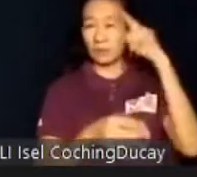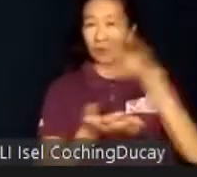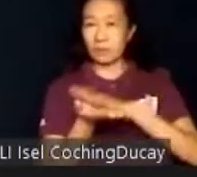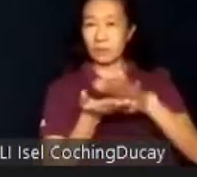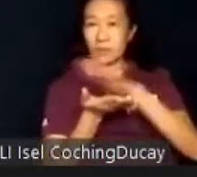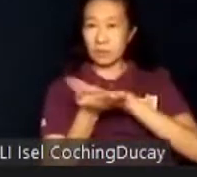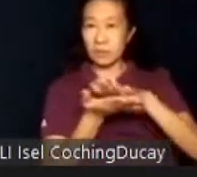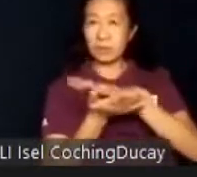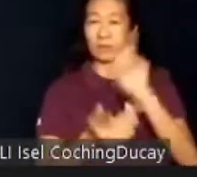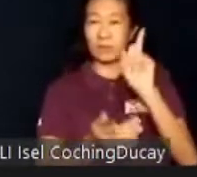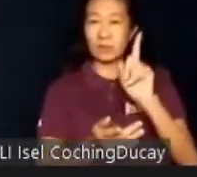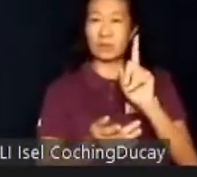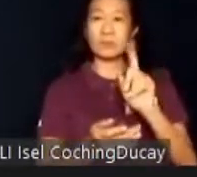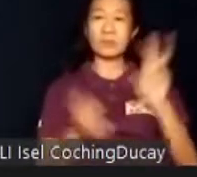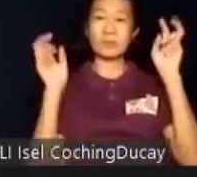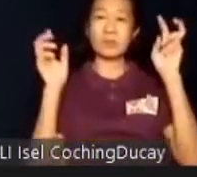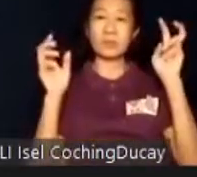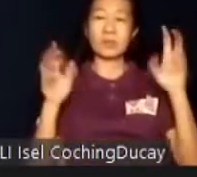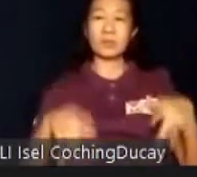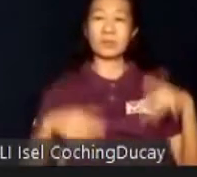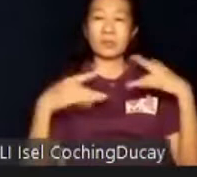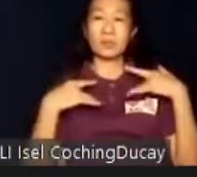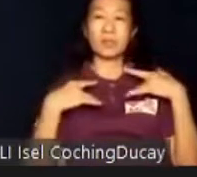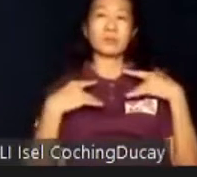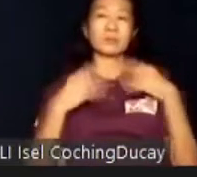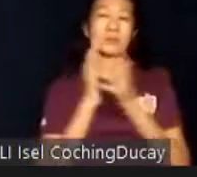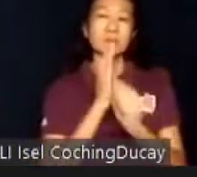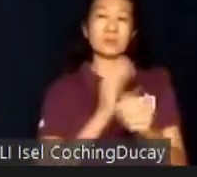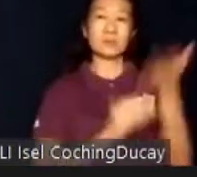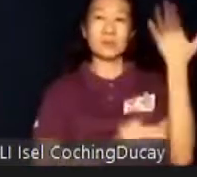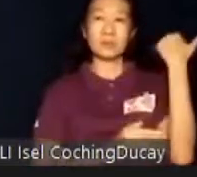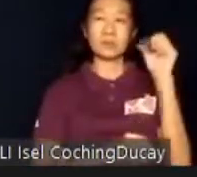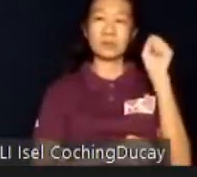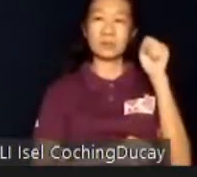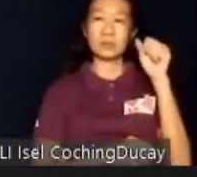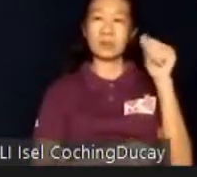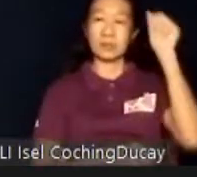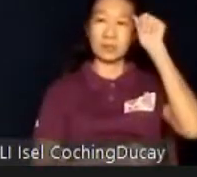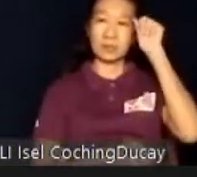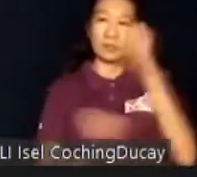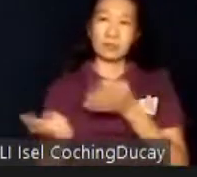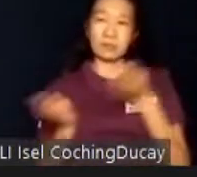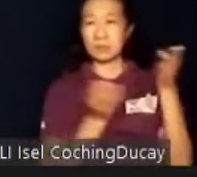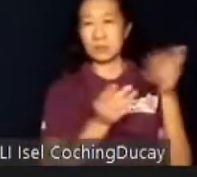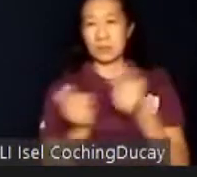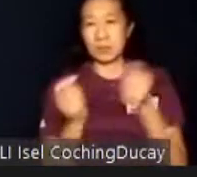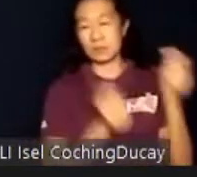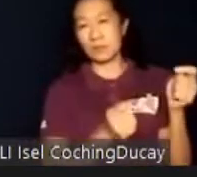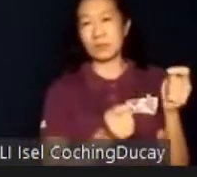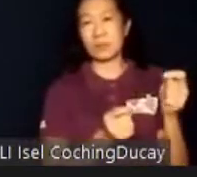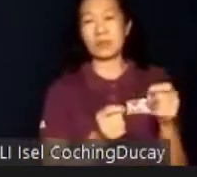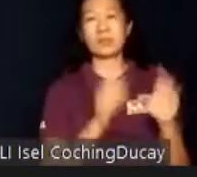which is one of the topics in our life skills class years ago. Yes, Angelo was able to move my car in one piece.